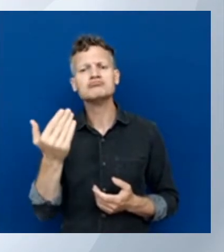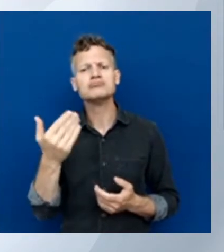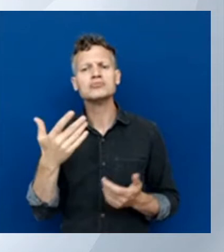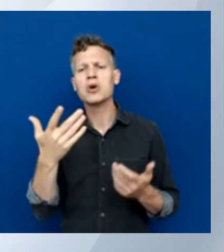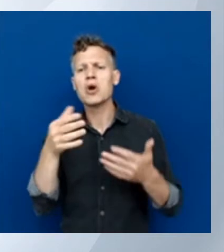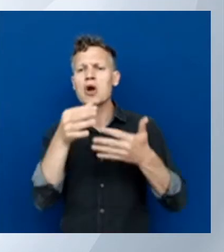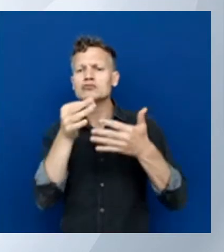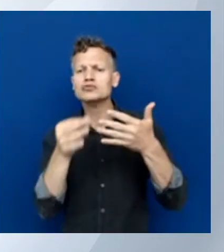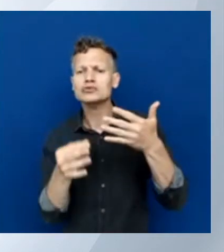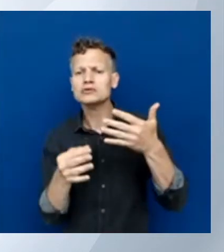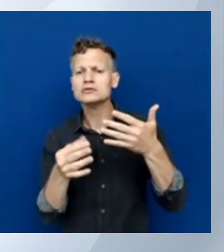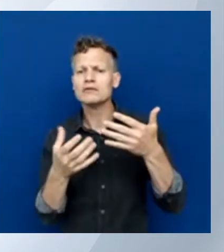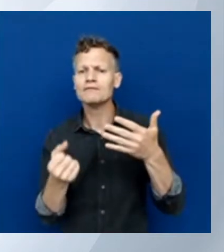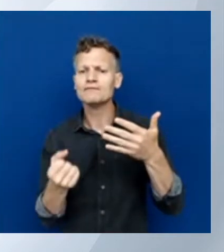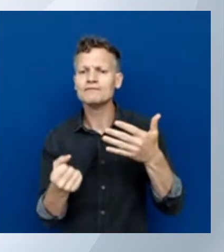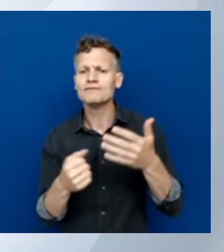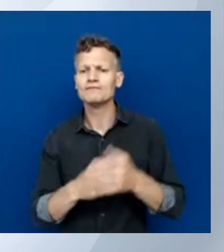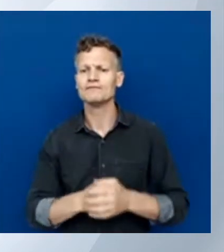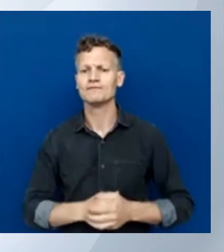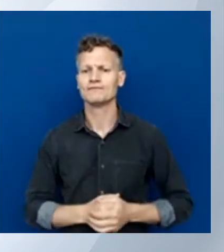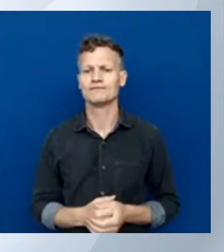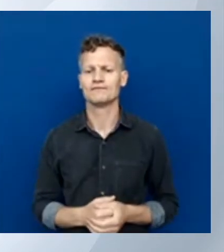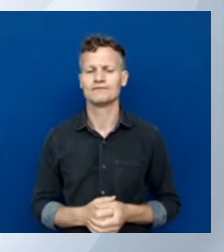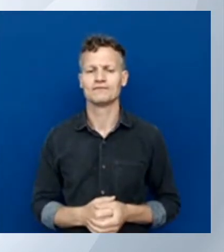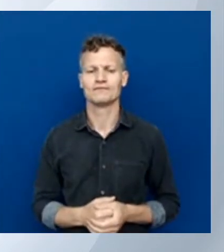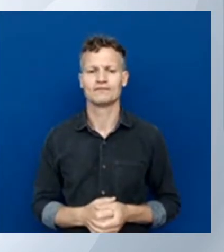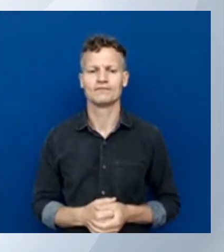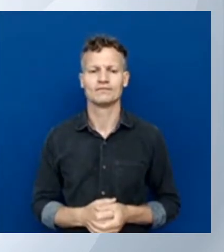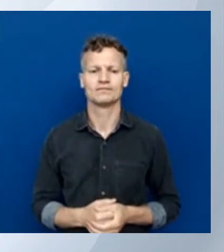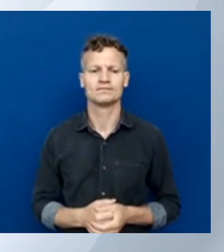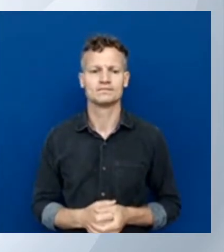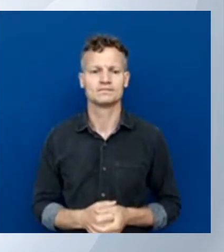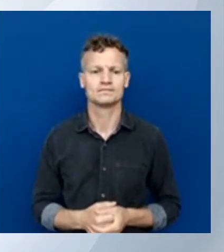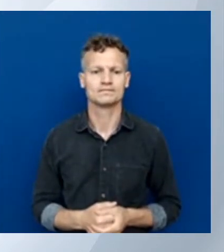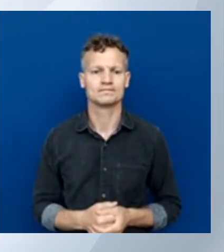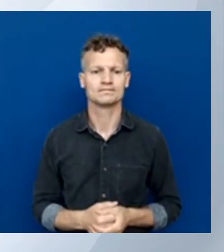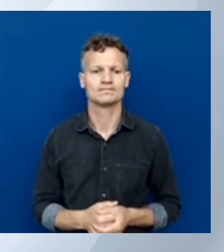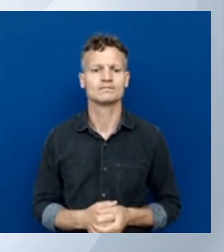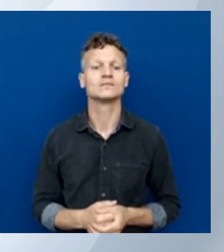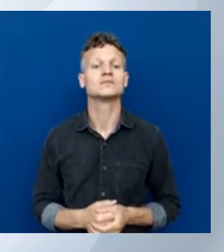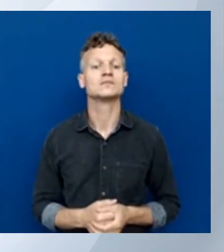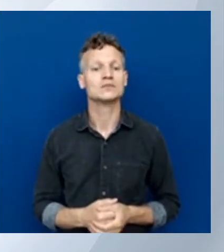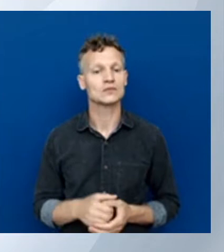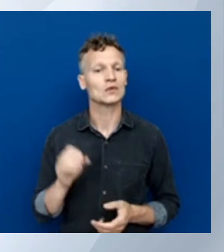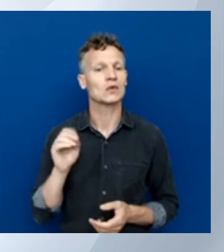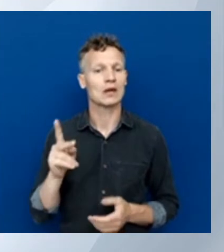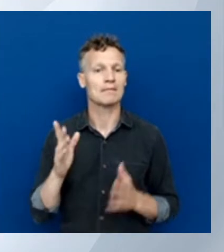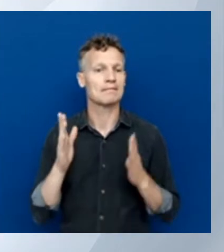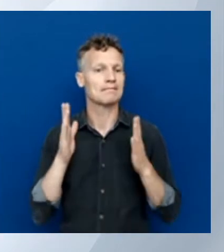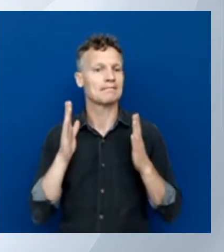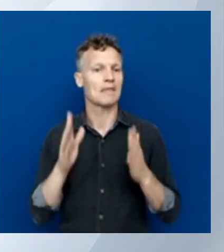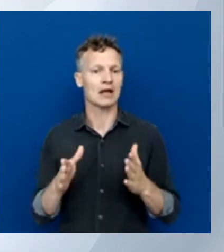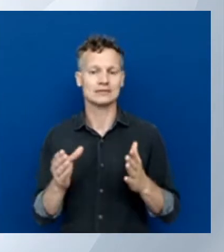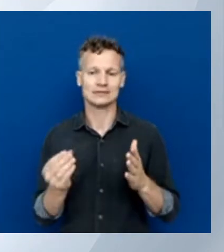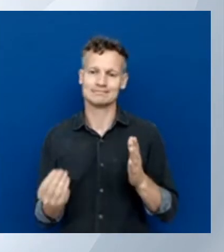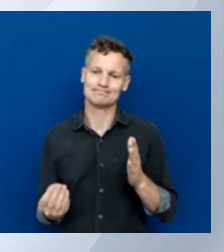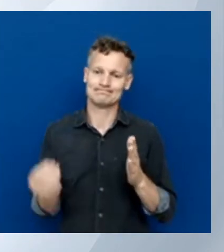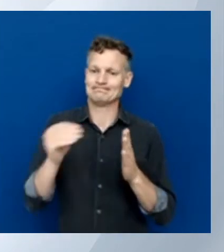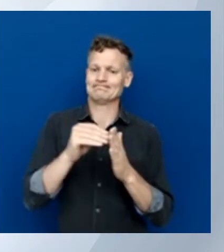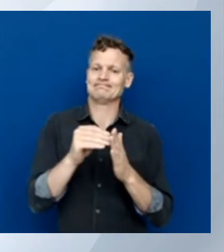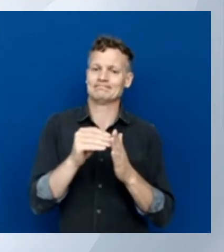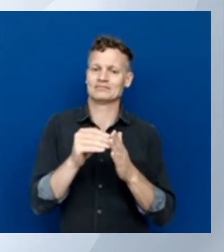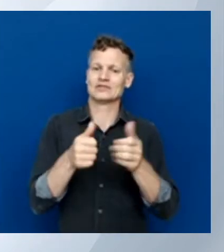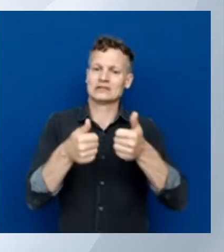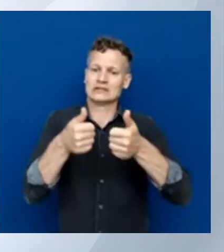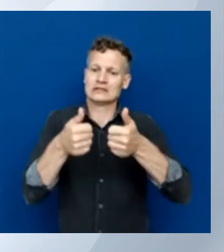And here I need to create and use subgroups. So I need to add something to it. And the one at the top is immediately